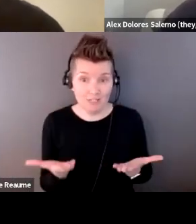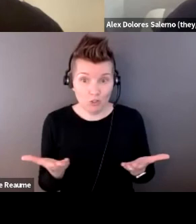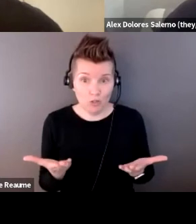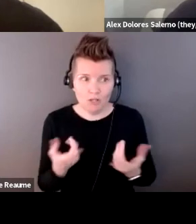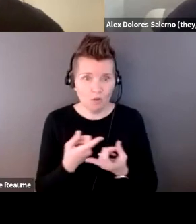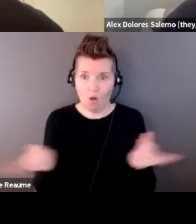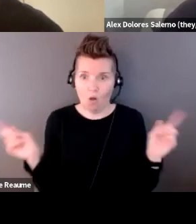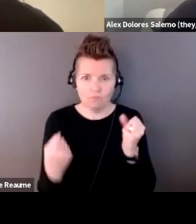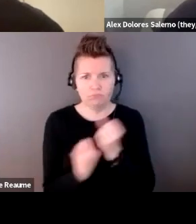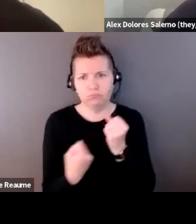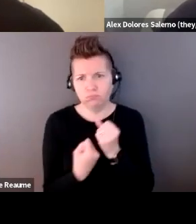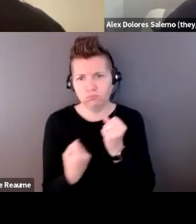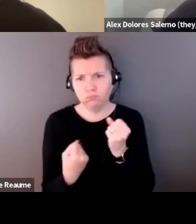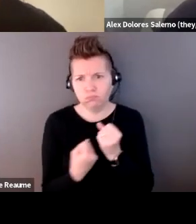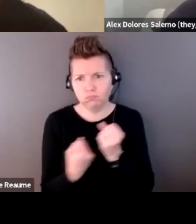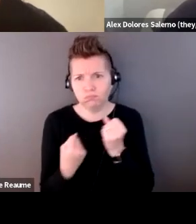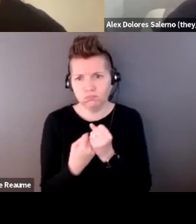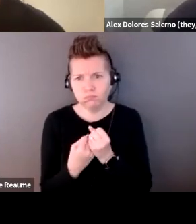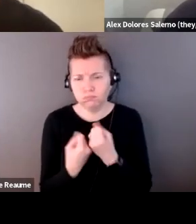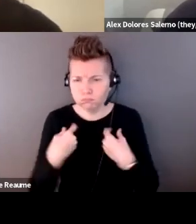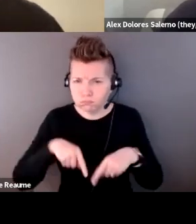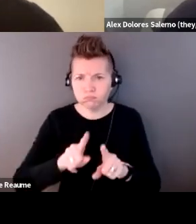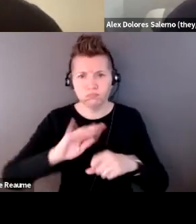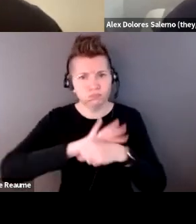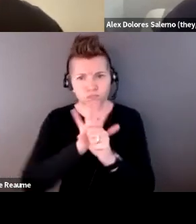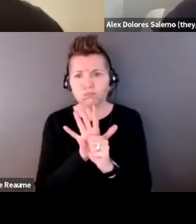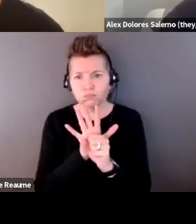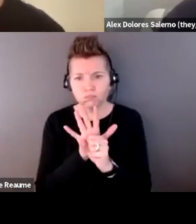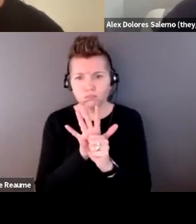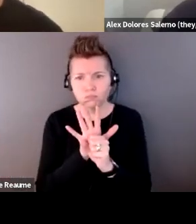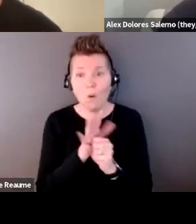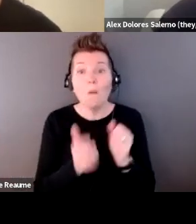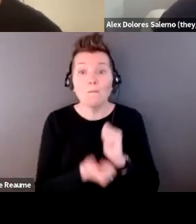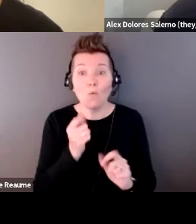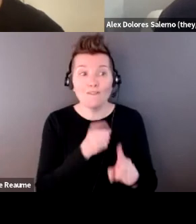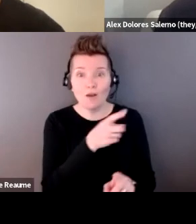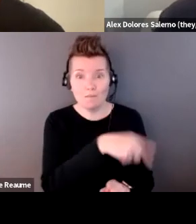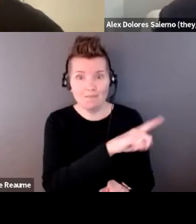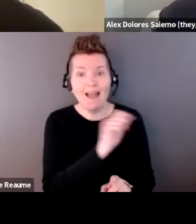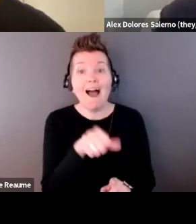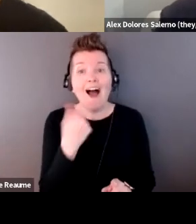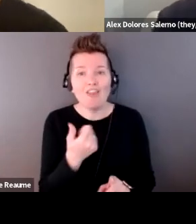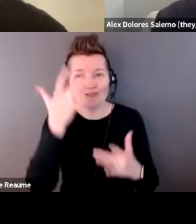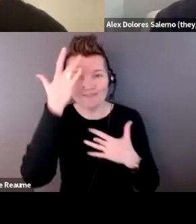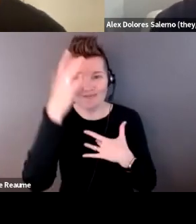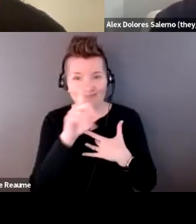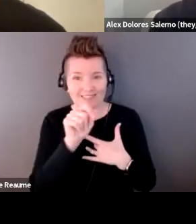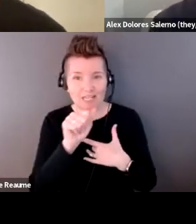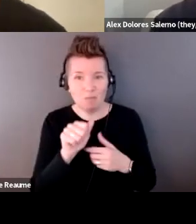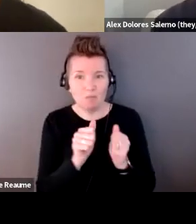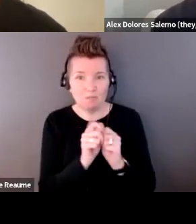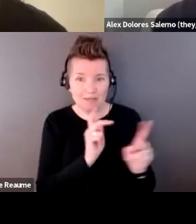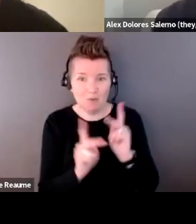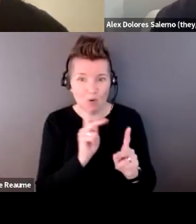through the pandemic was definitely from other sick and disabled people who like automatically got it like the first K and